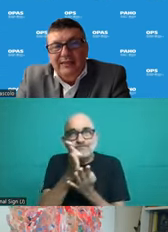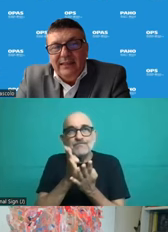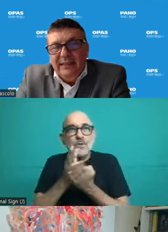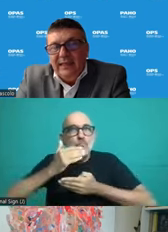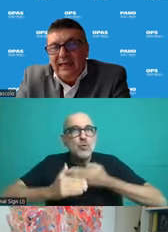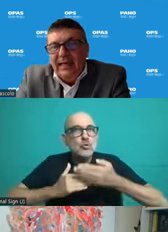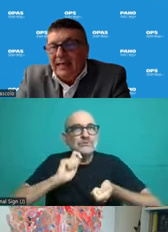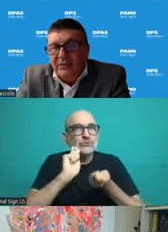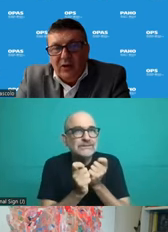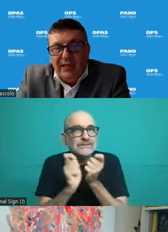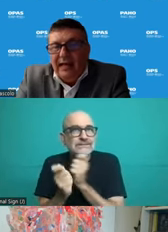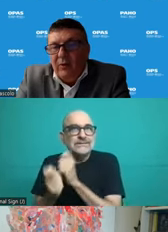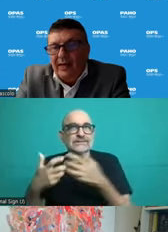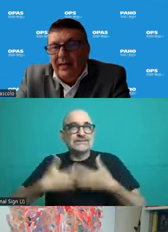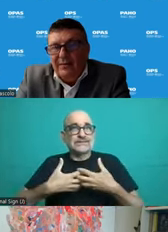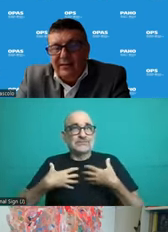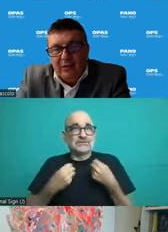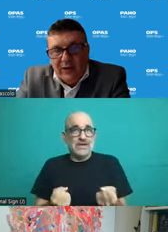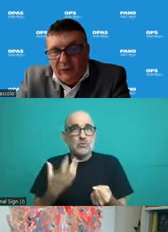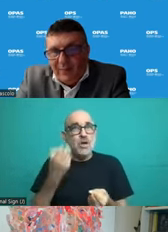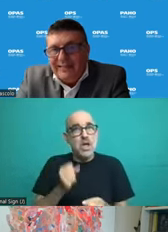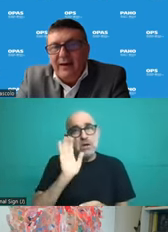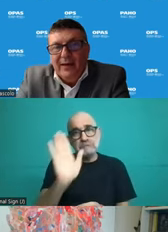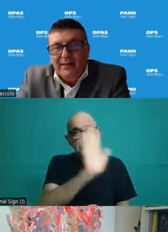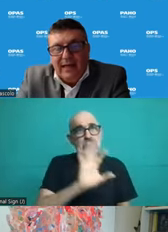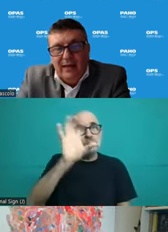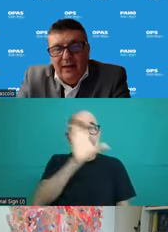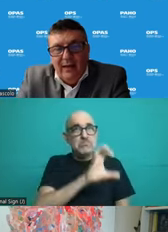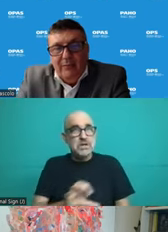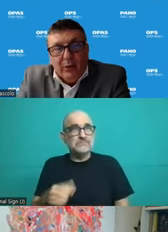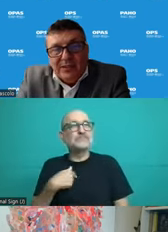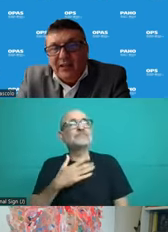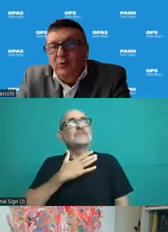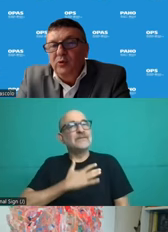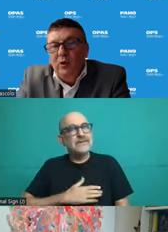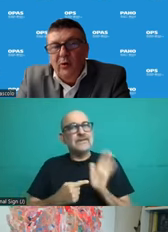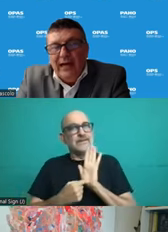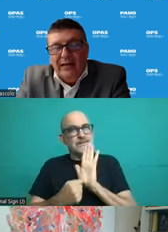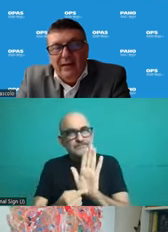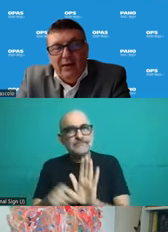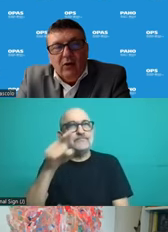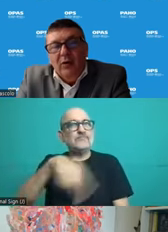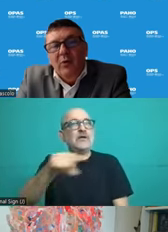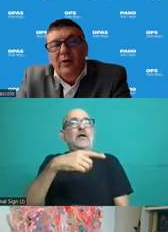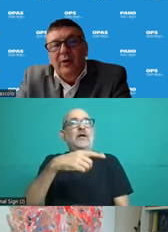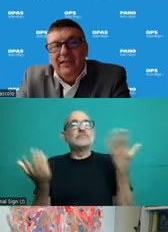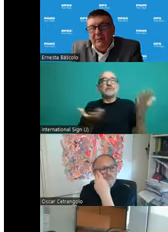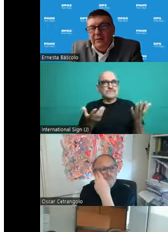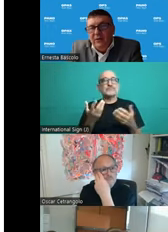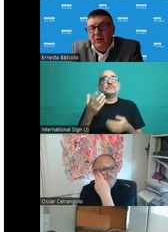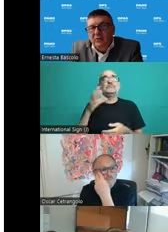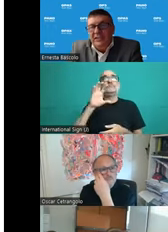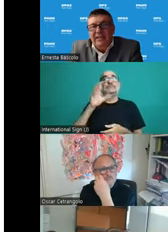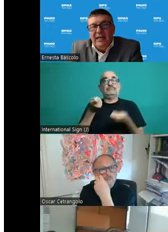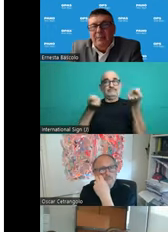place, the role that's played by governance. A cross-cutting role of governance,